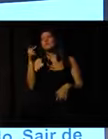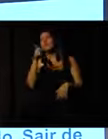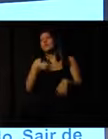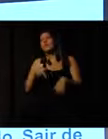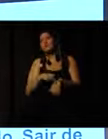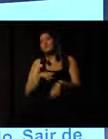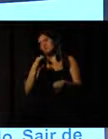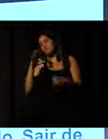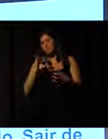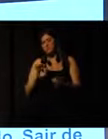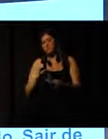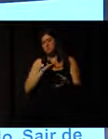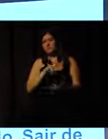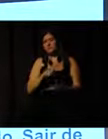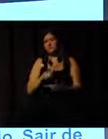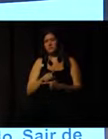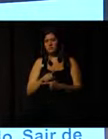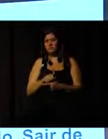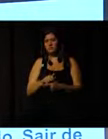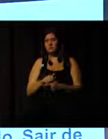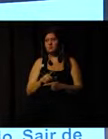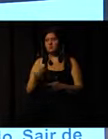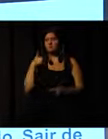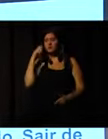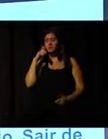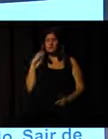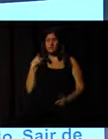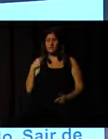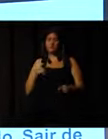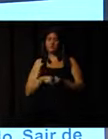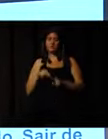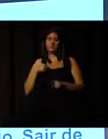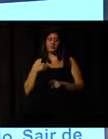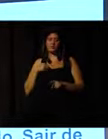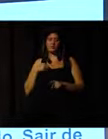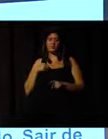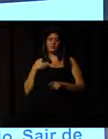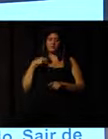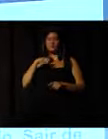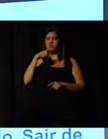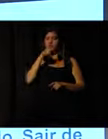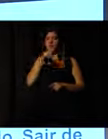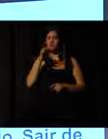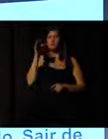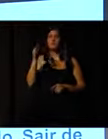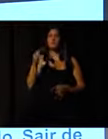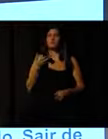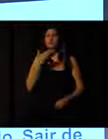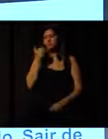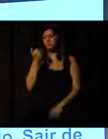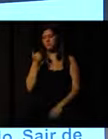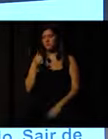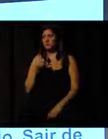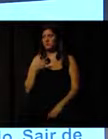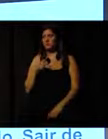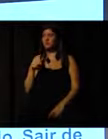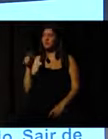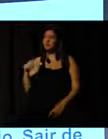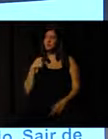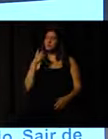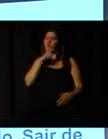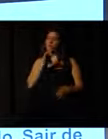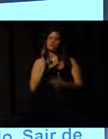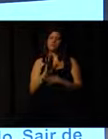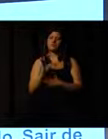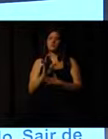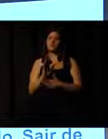We have to leave ourselves so that we can give a